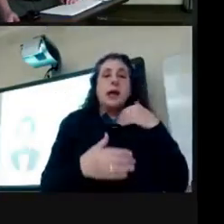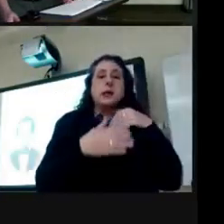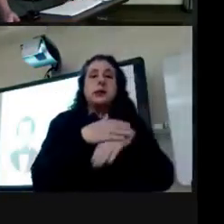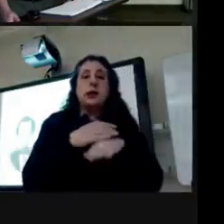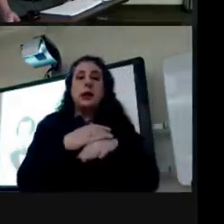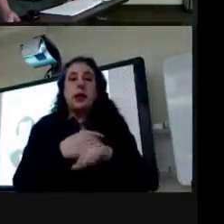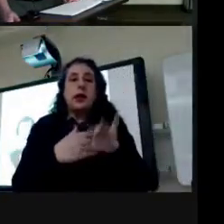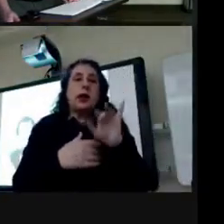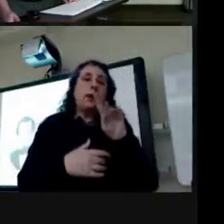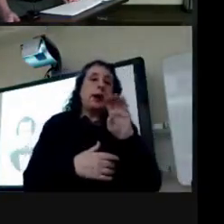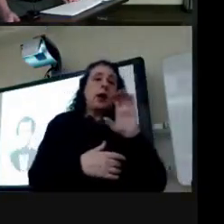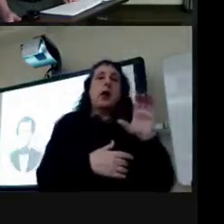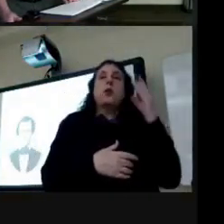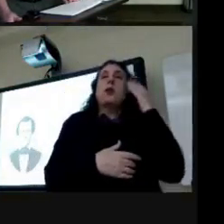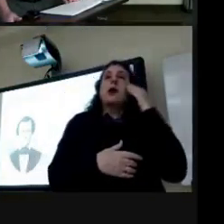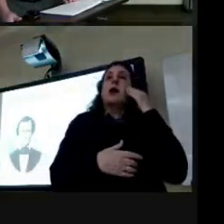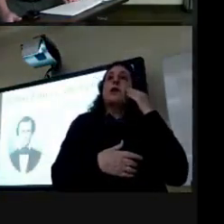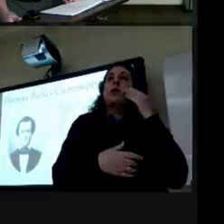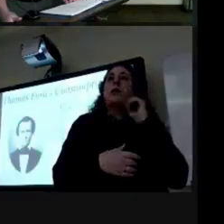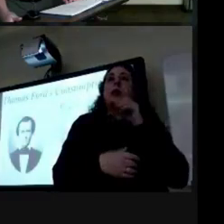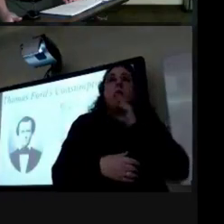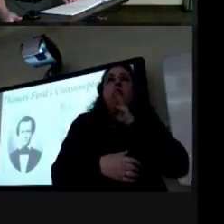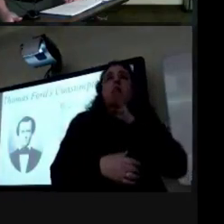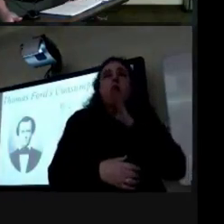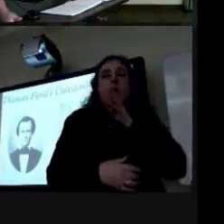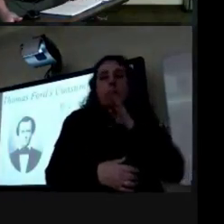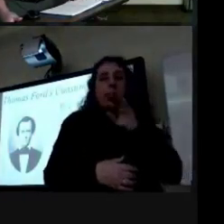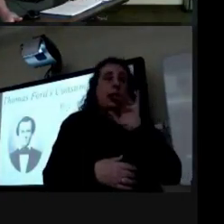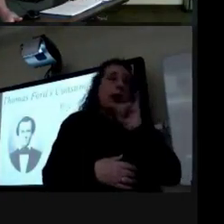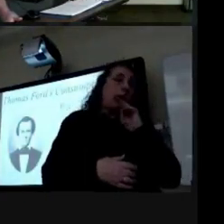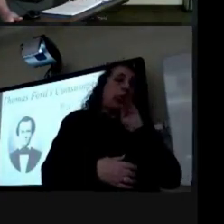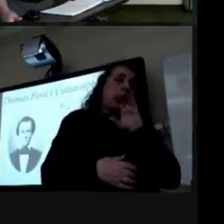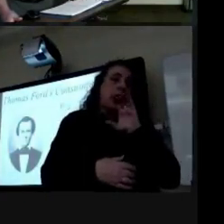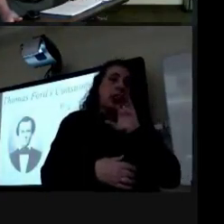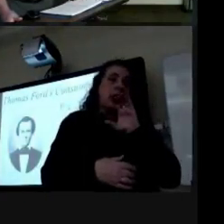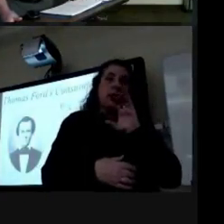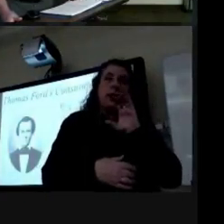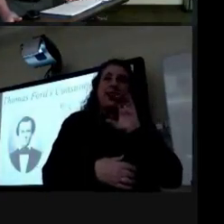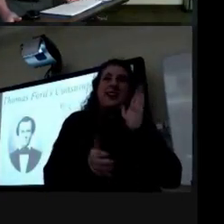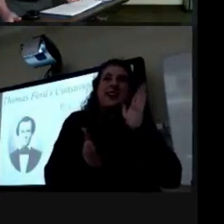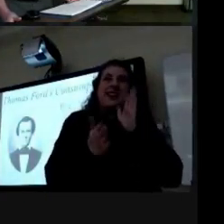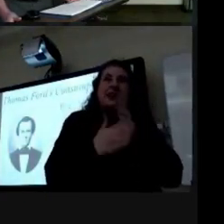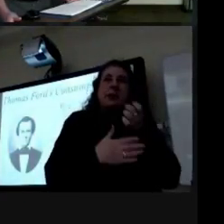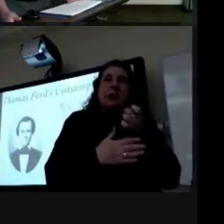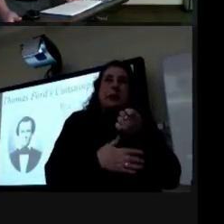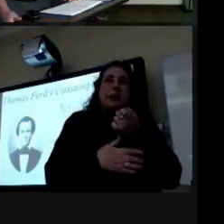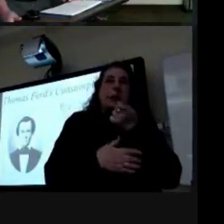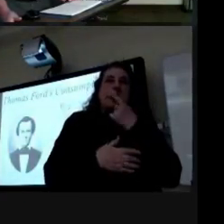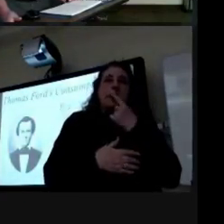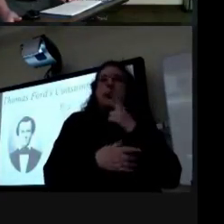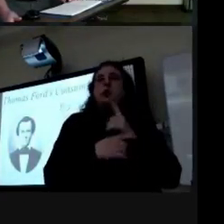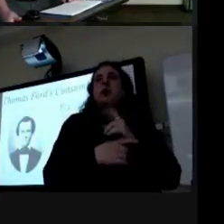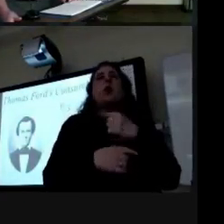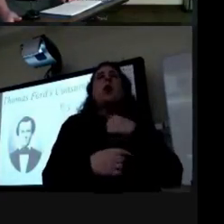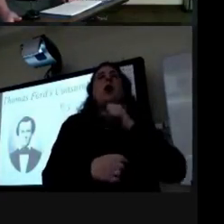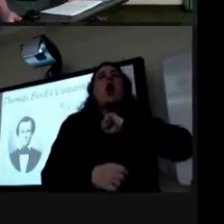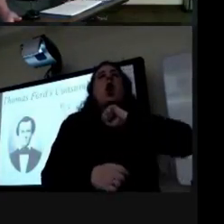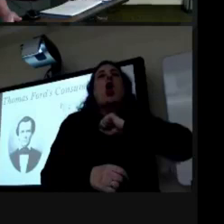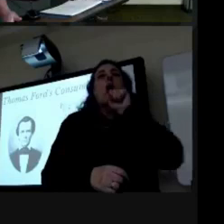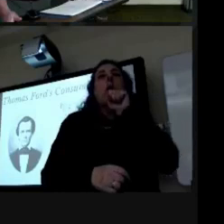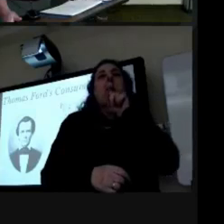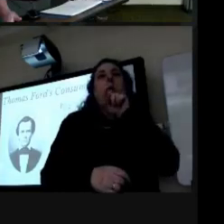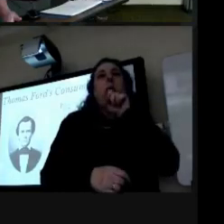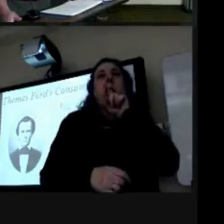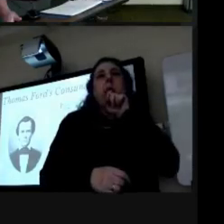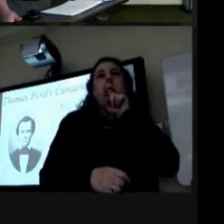memetic it'll make you throw up but uh in small doses like in this medicine it's used as an expectorant so something